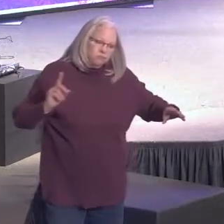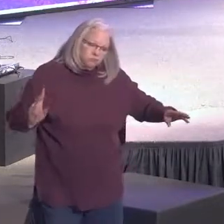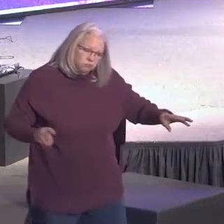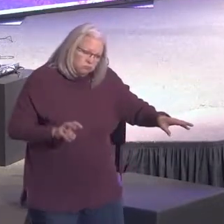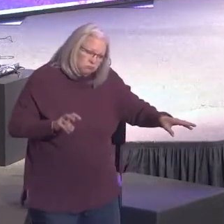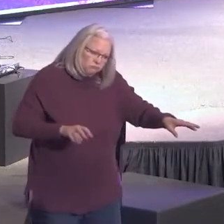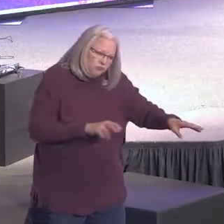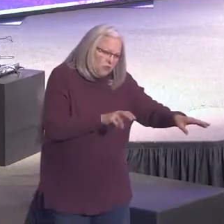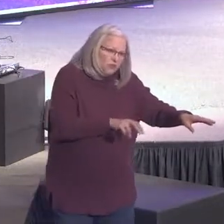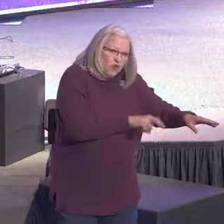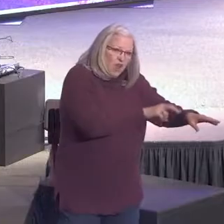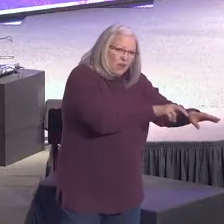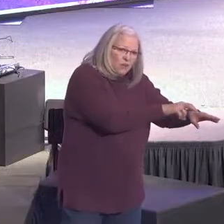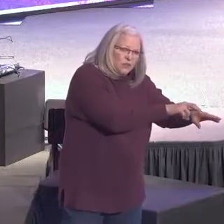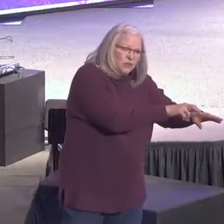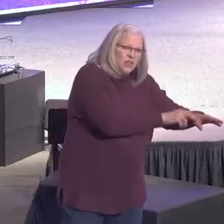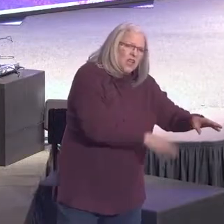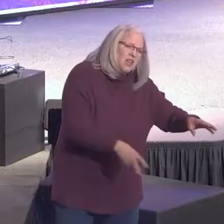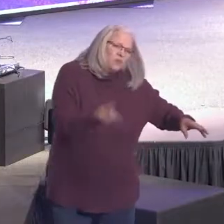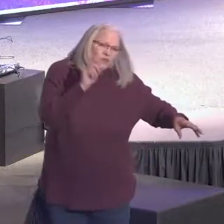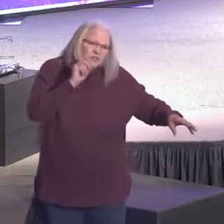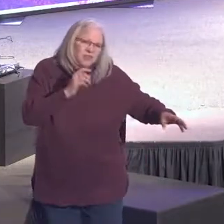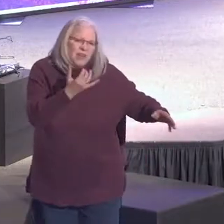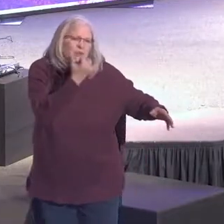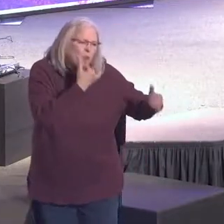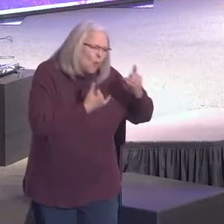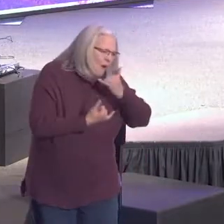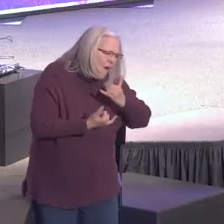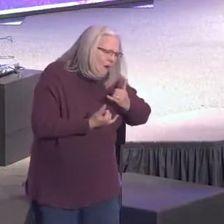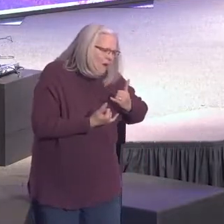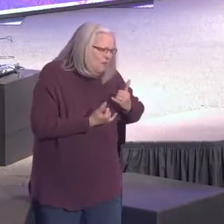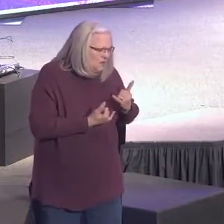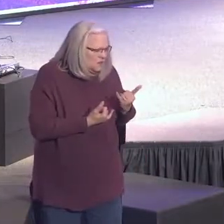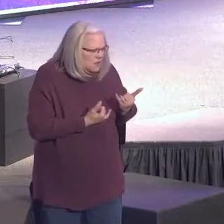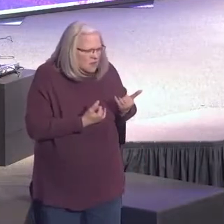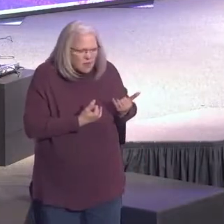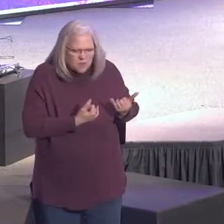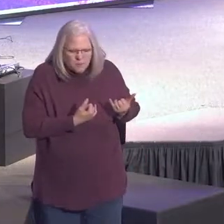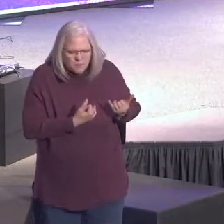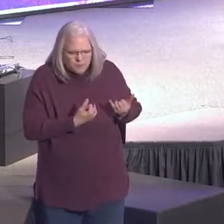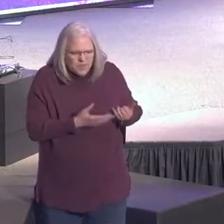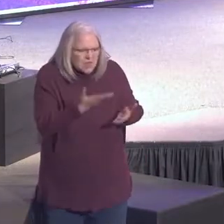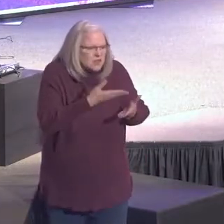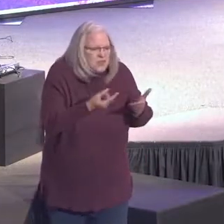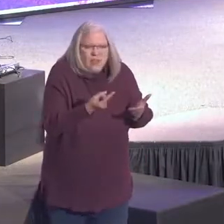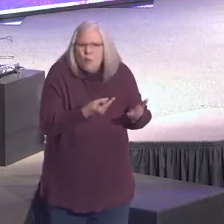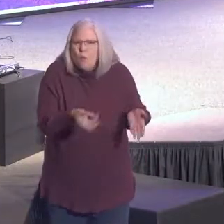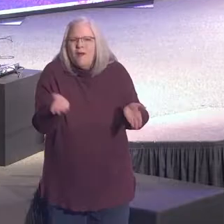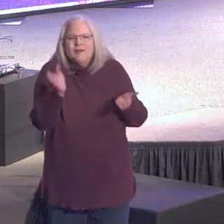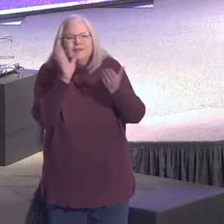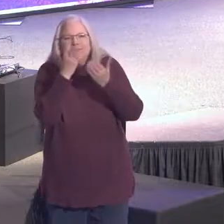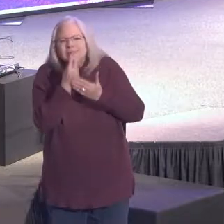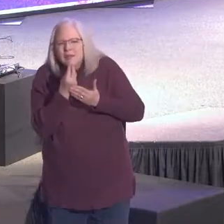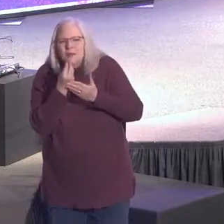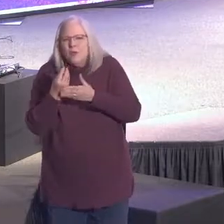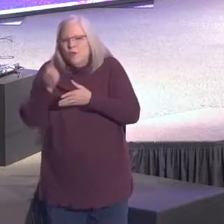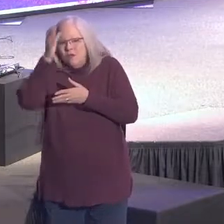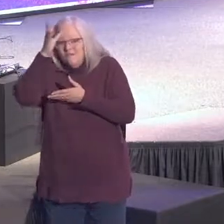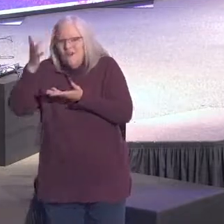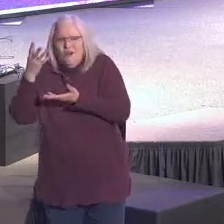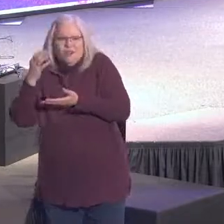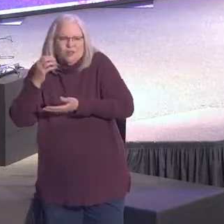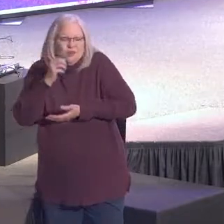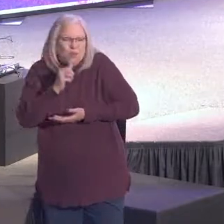There was sexual immorality in that church. There was someone sleeping with their father's wife in that